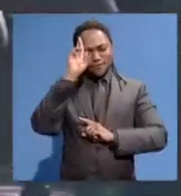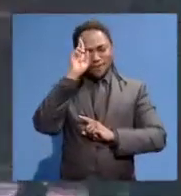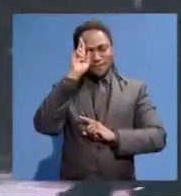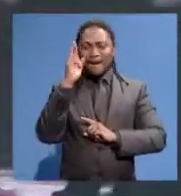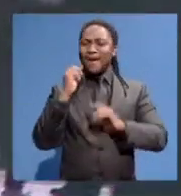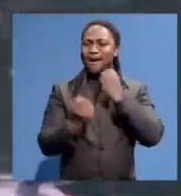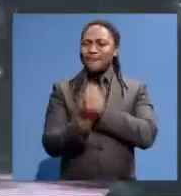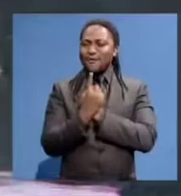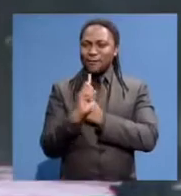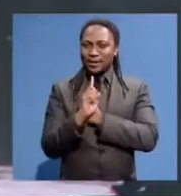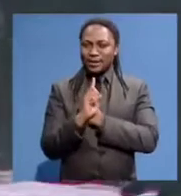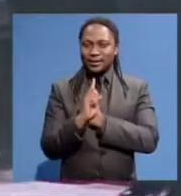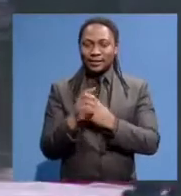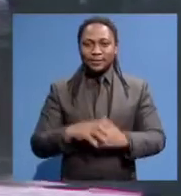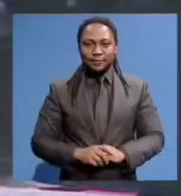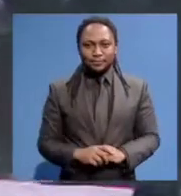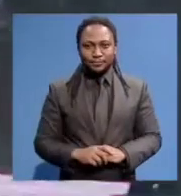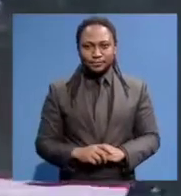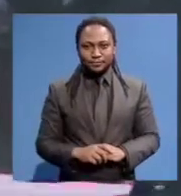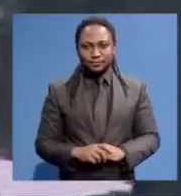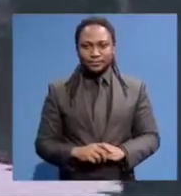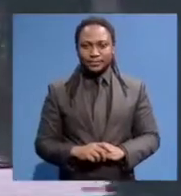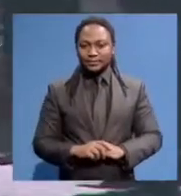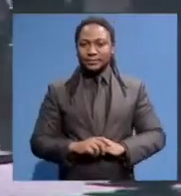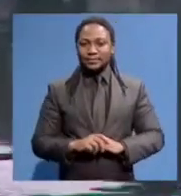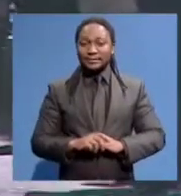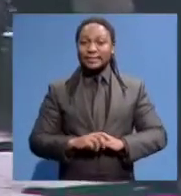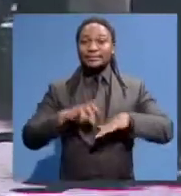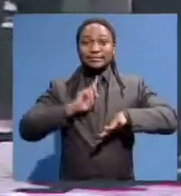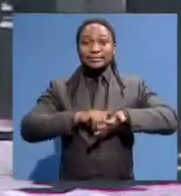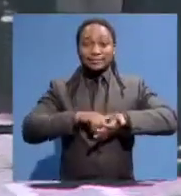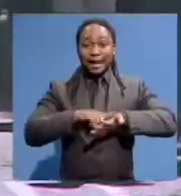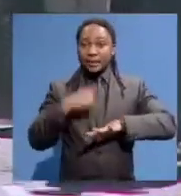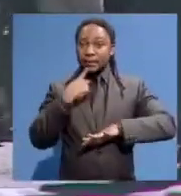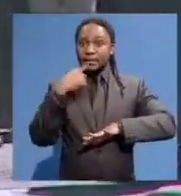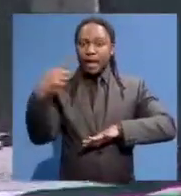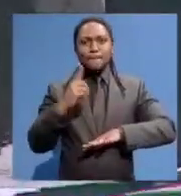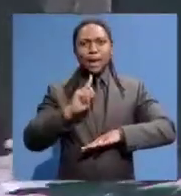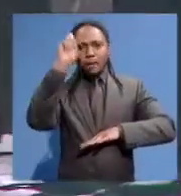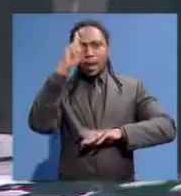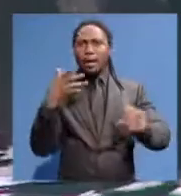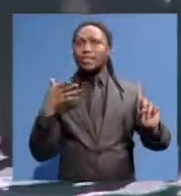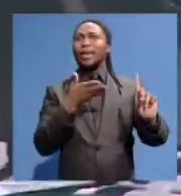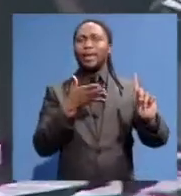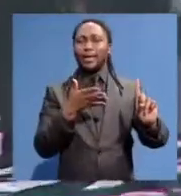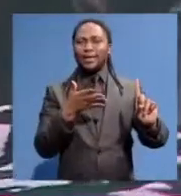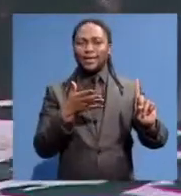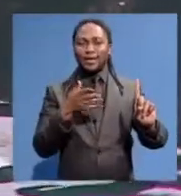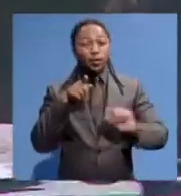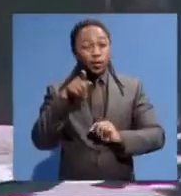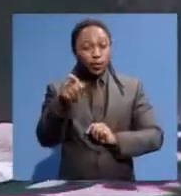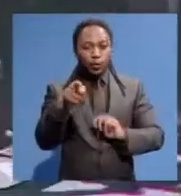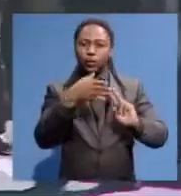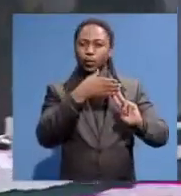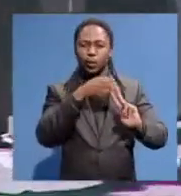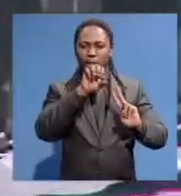here, up until such time as he said it, well, there he is, he merges. And I think, Uwab Sipu, as well, you remember that